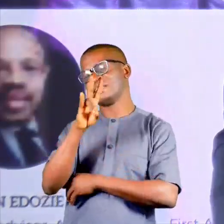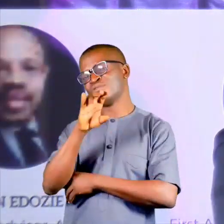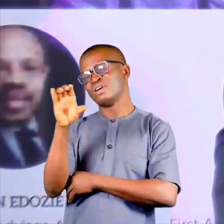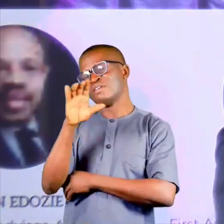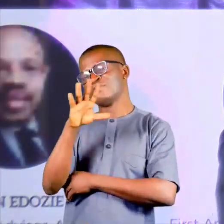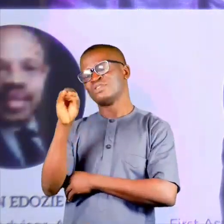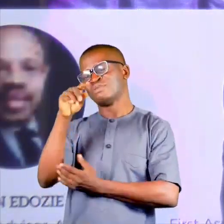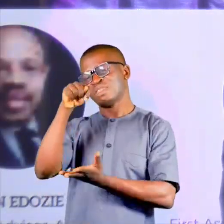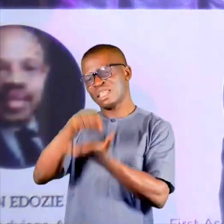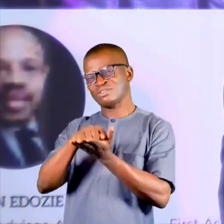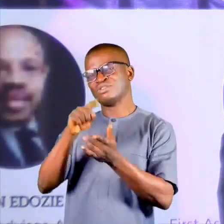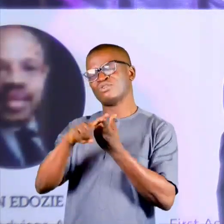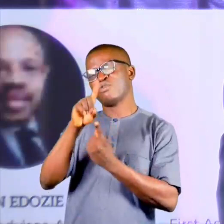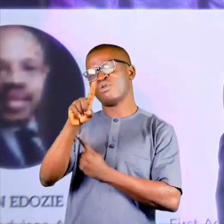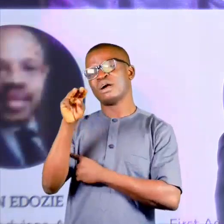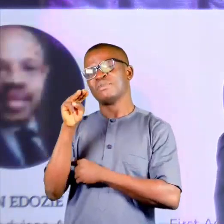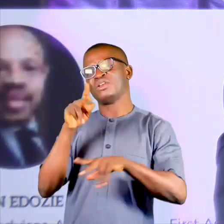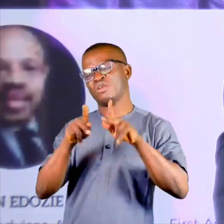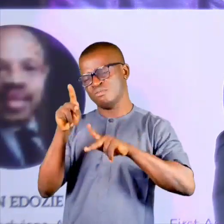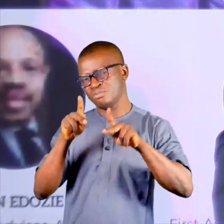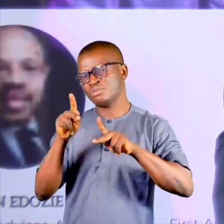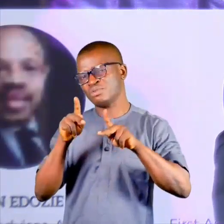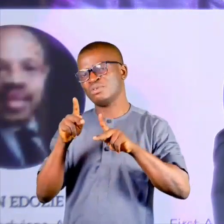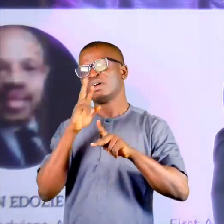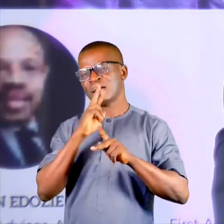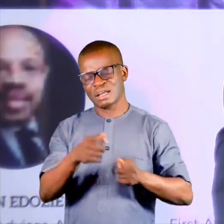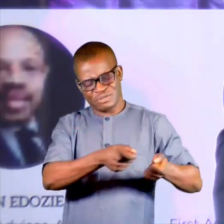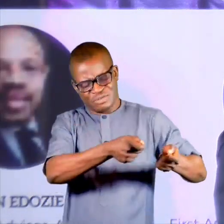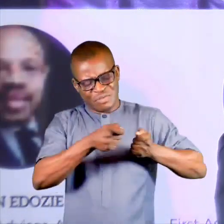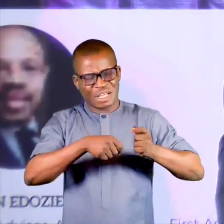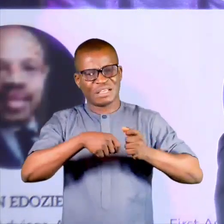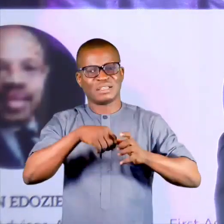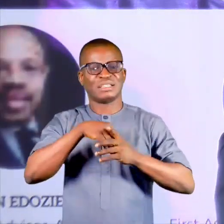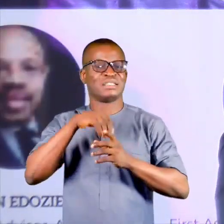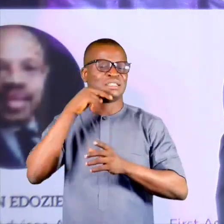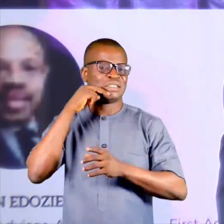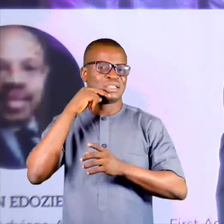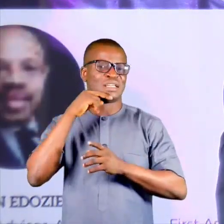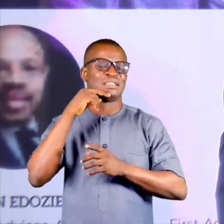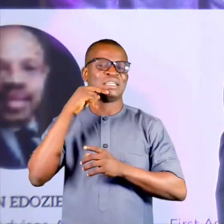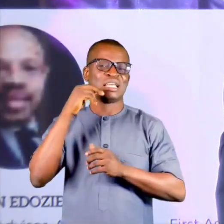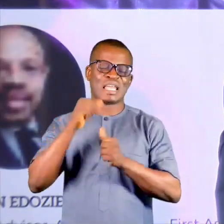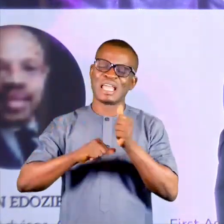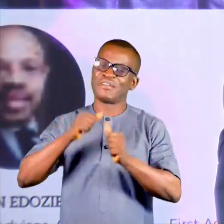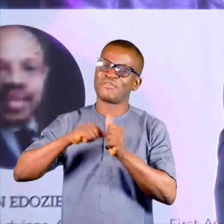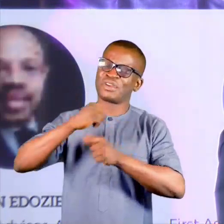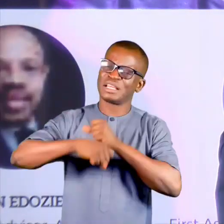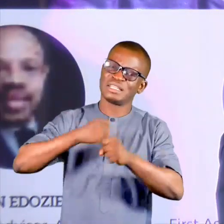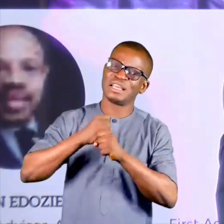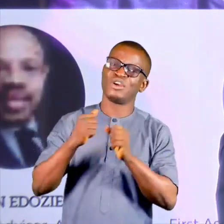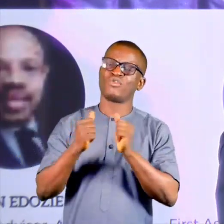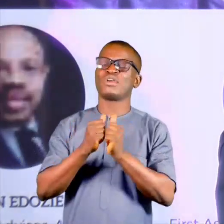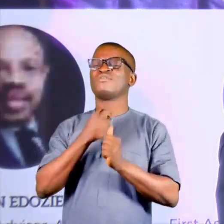750,000 to one million people are trafficked in Nigeria annually, with